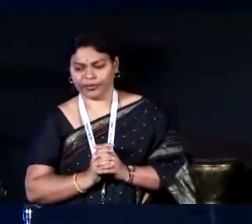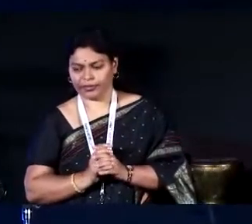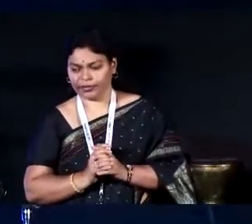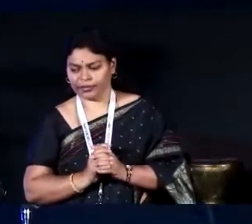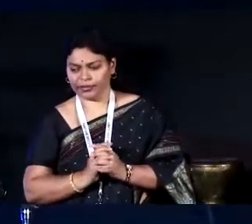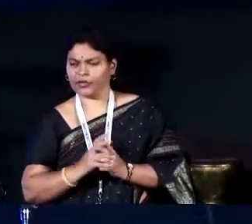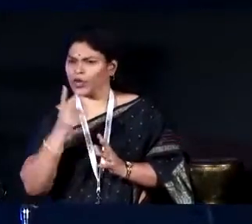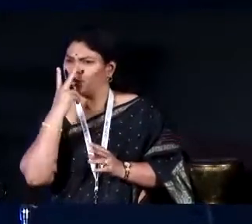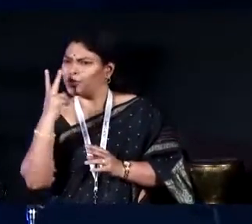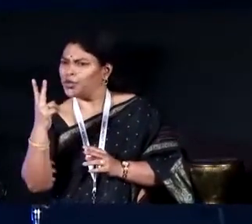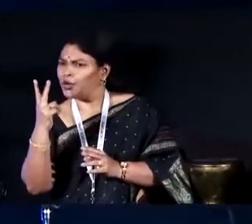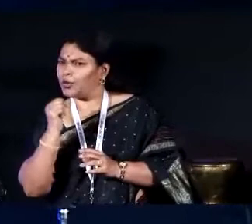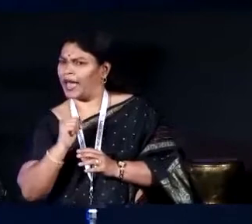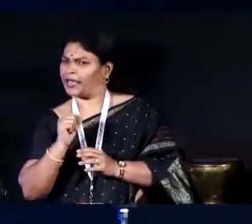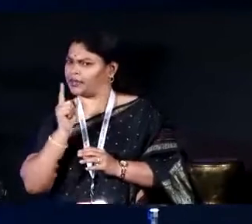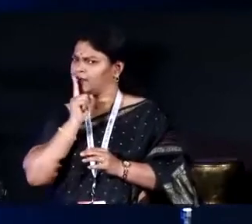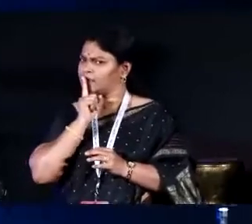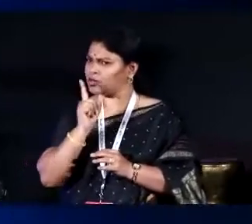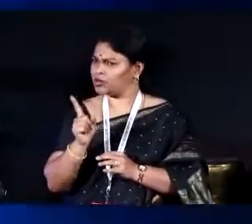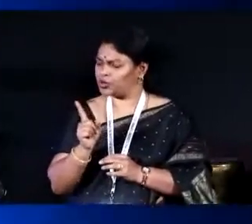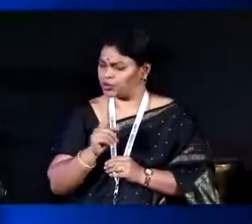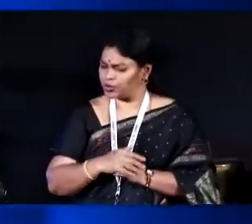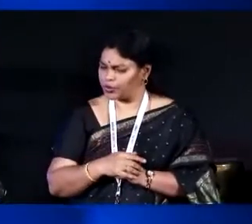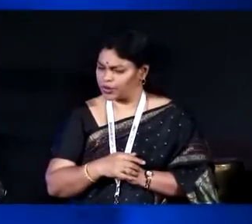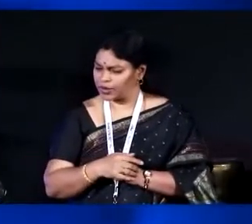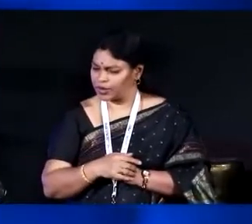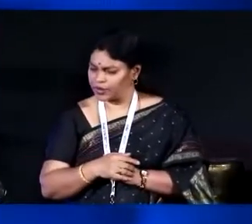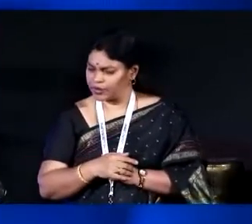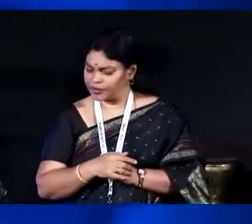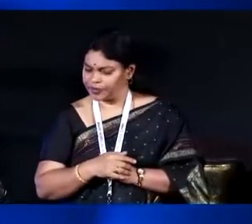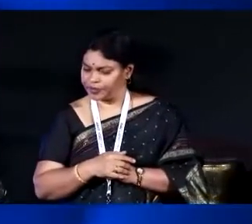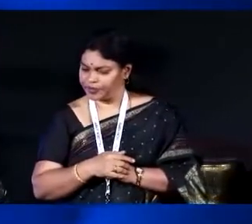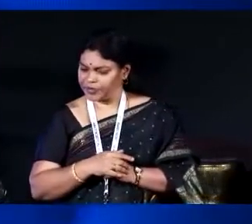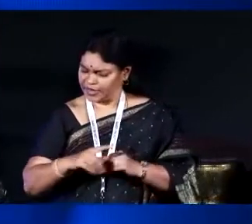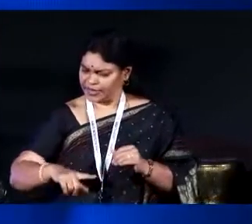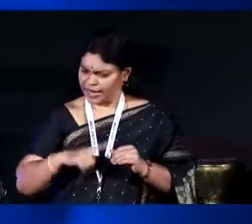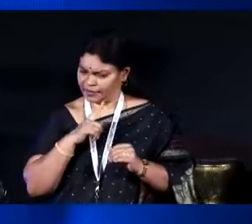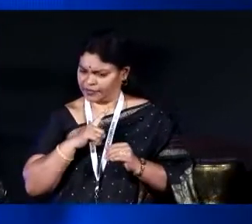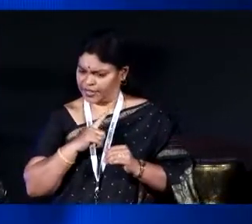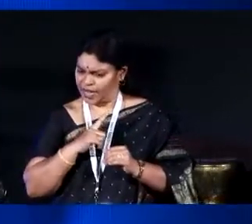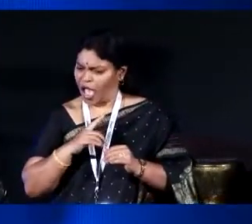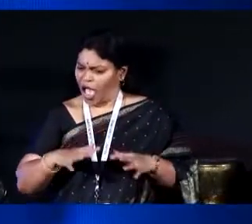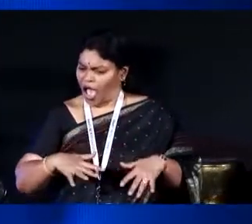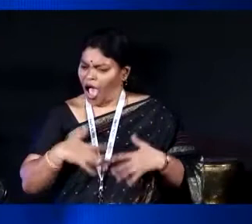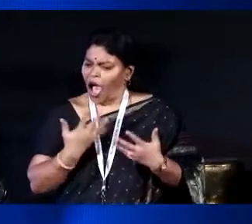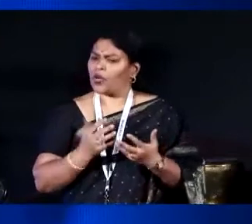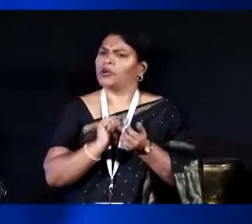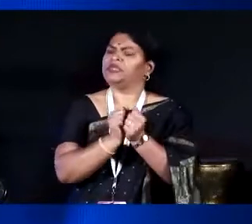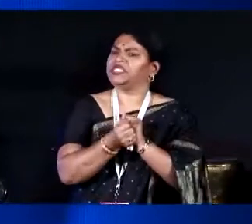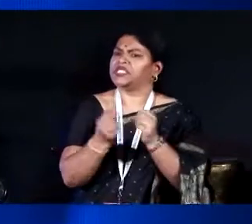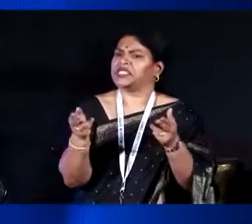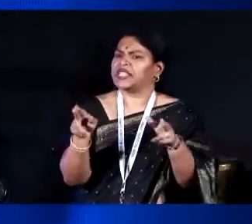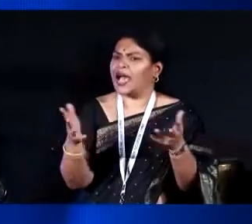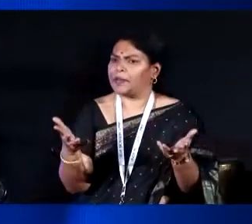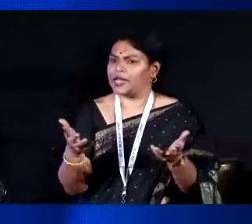look back and say that is it so true that every single person is taking 100,000 lives, how come the change is not happening.